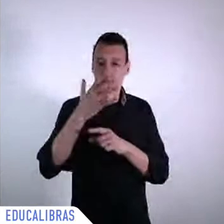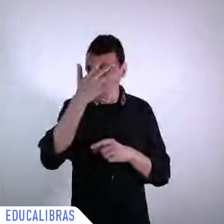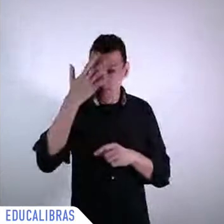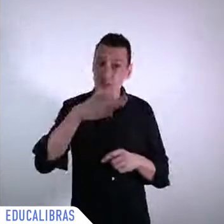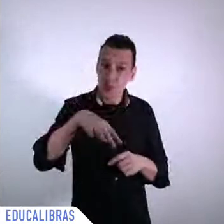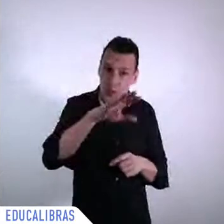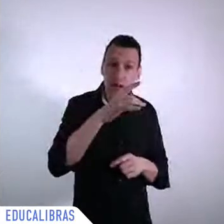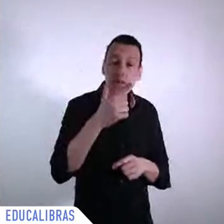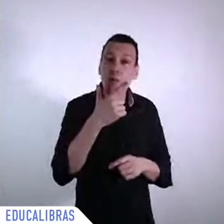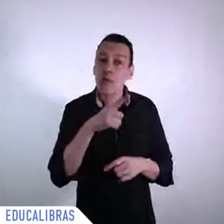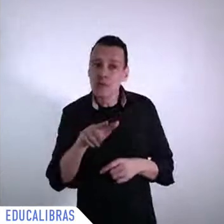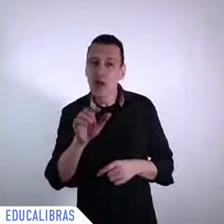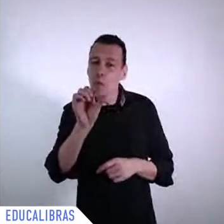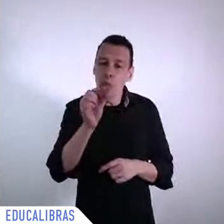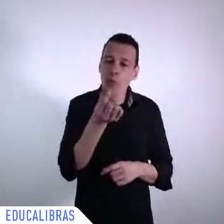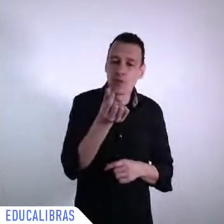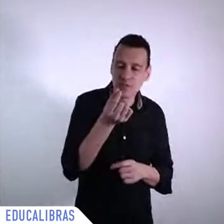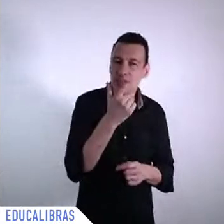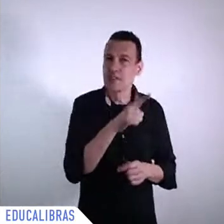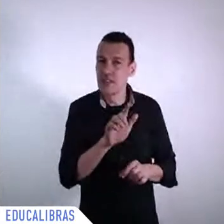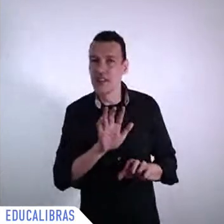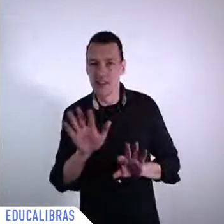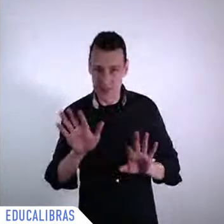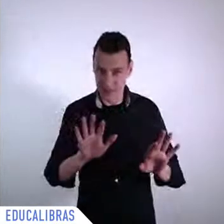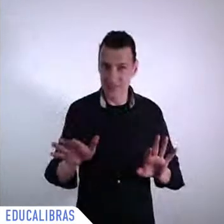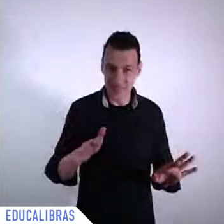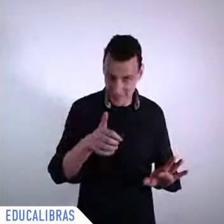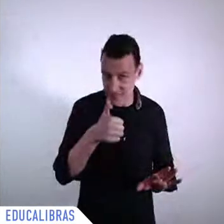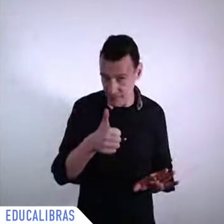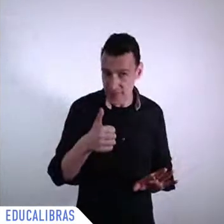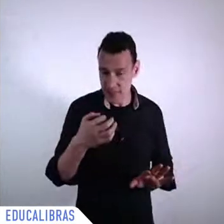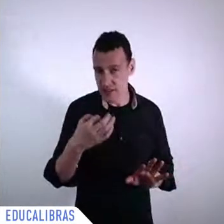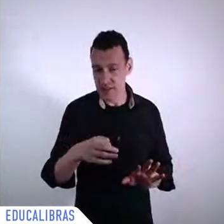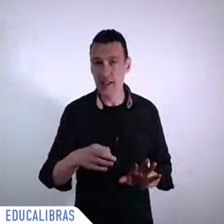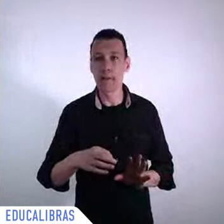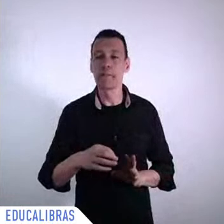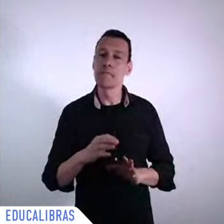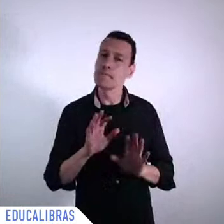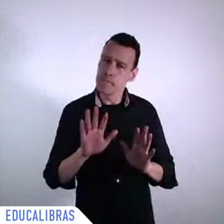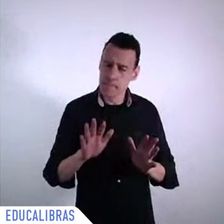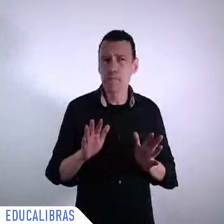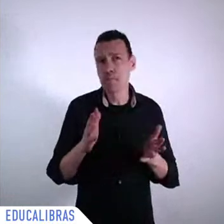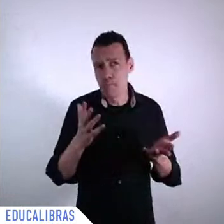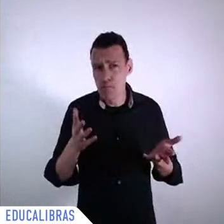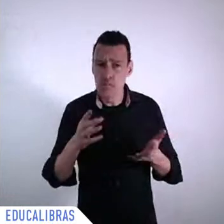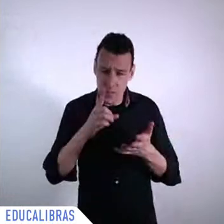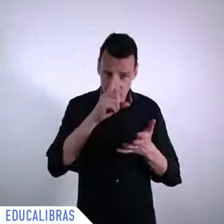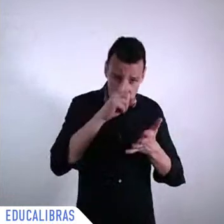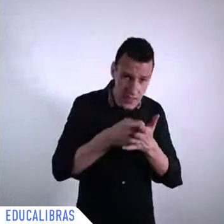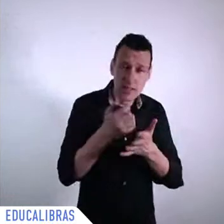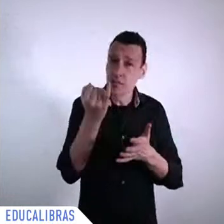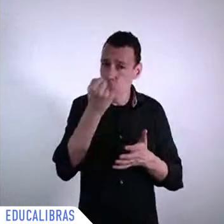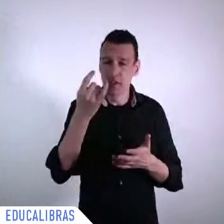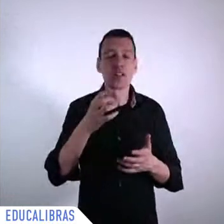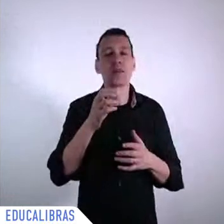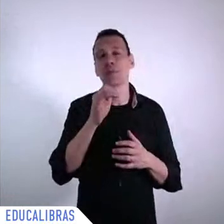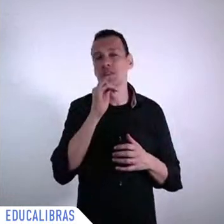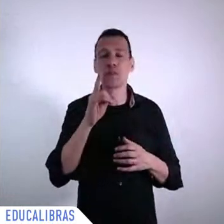that some measures like the auxilio emergencial in Brazil have been taken this